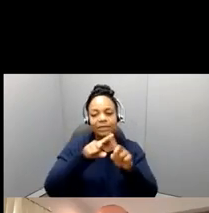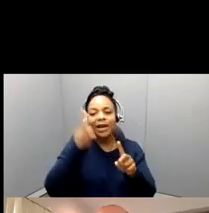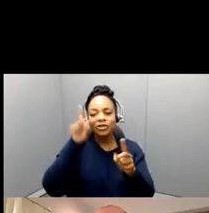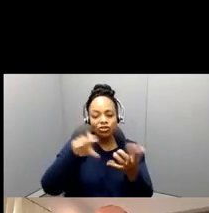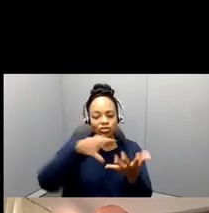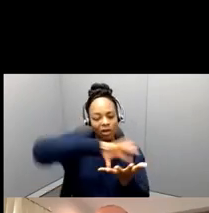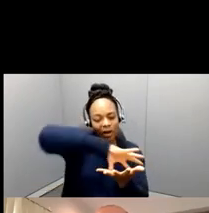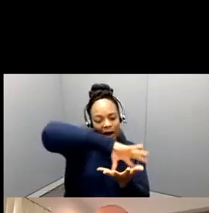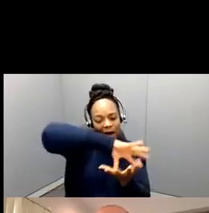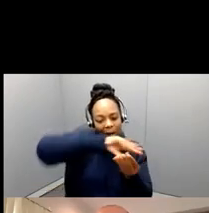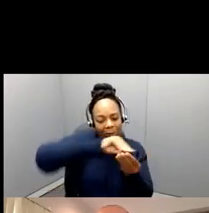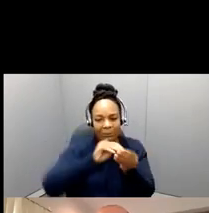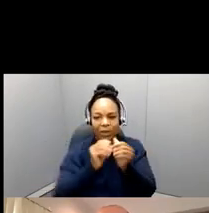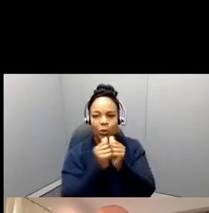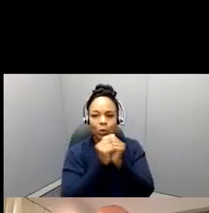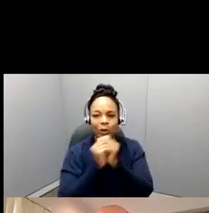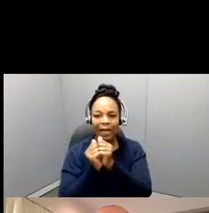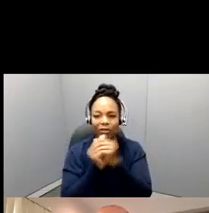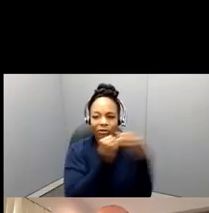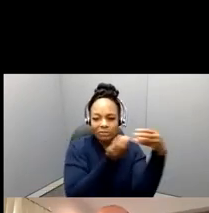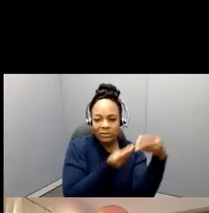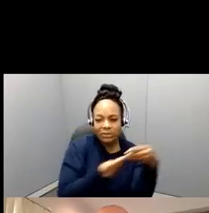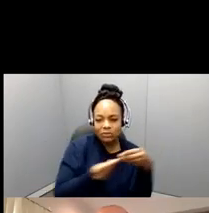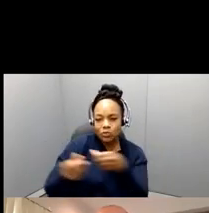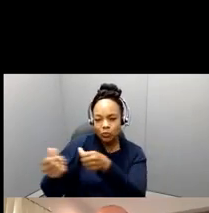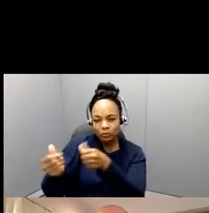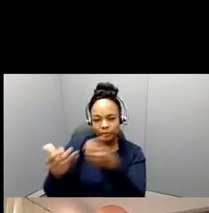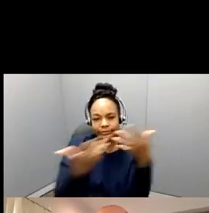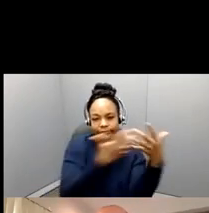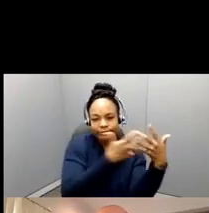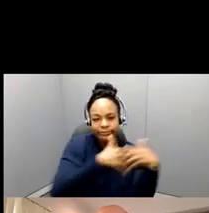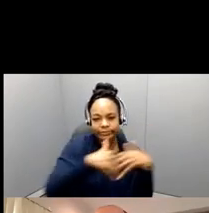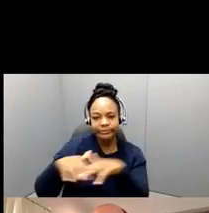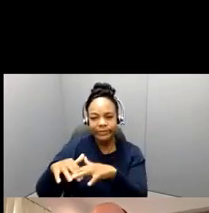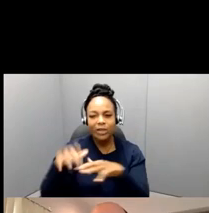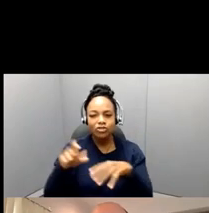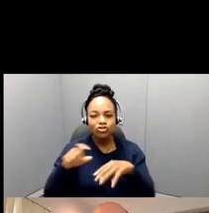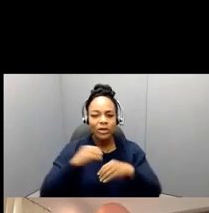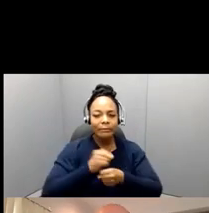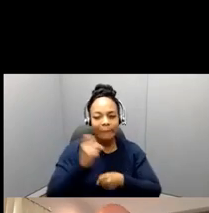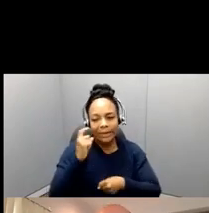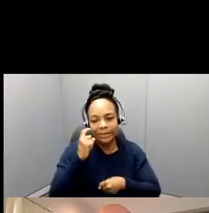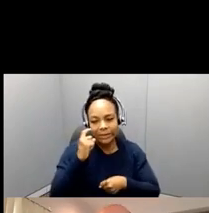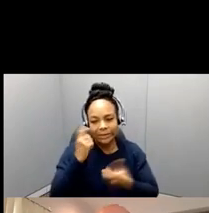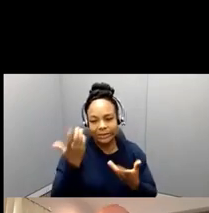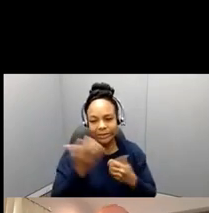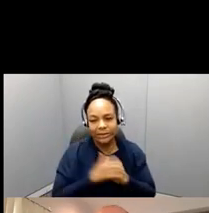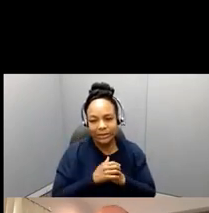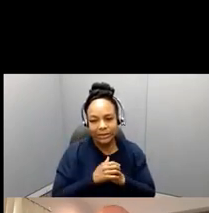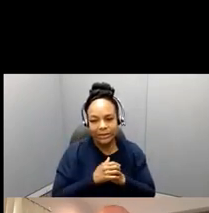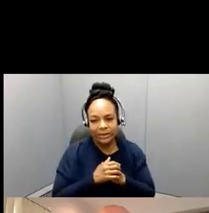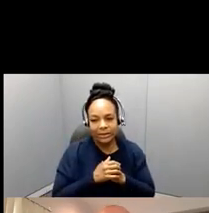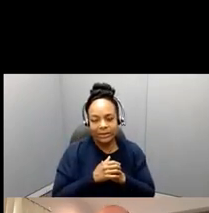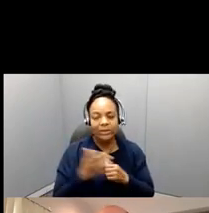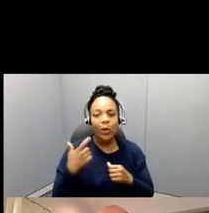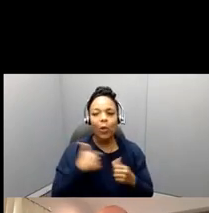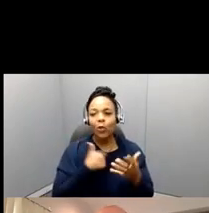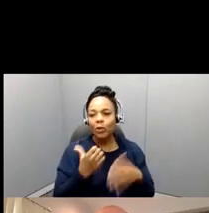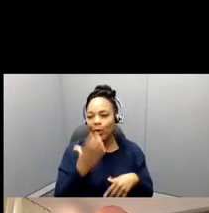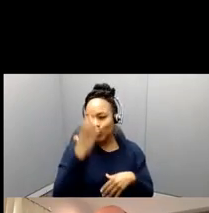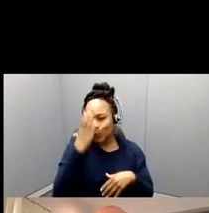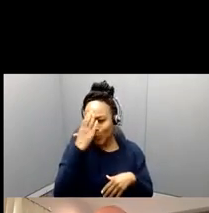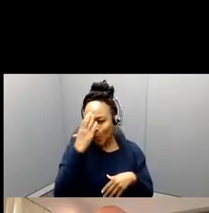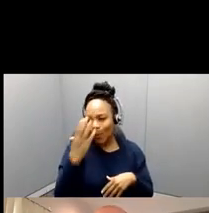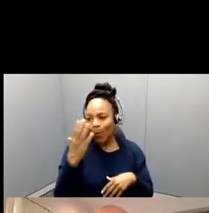why you're, you're talking about, um, say, for example, a theory, for example, if you choose something like